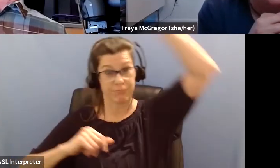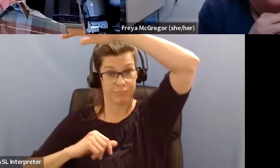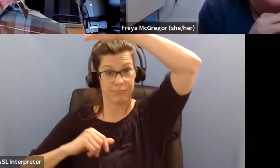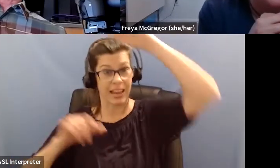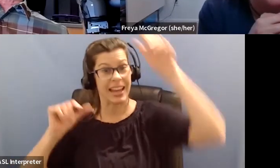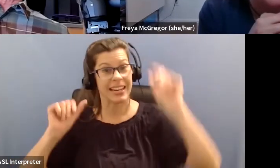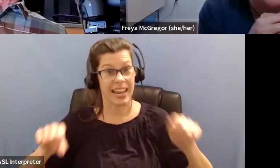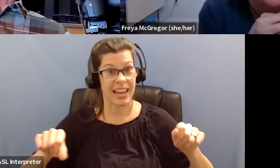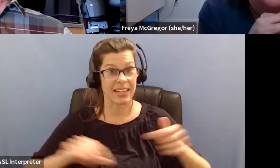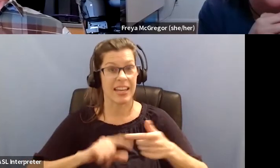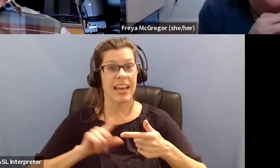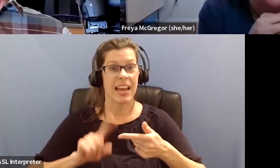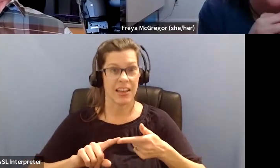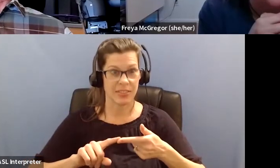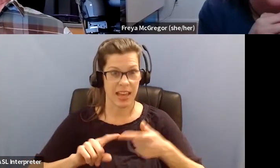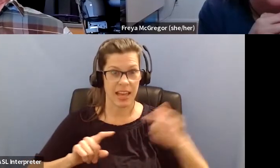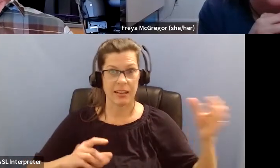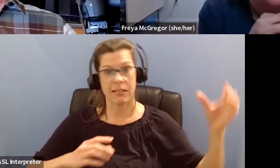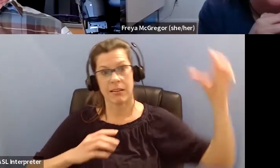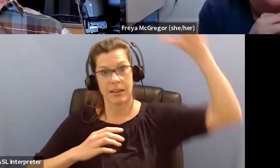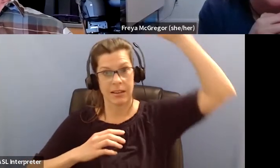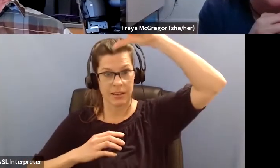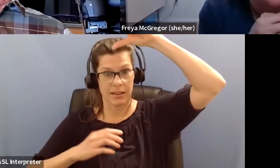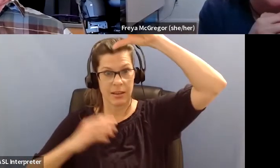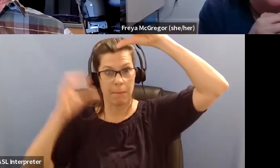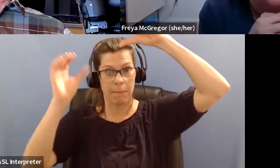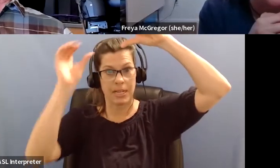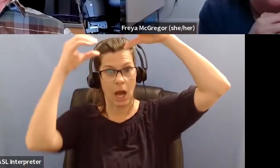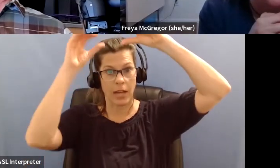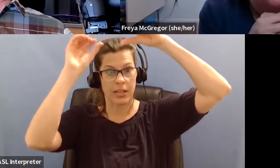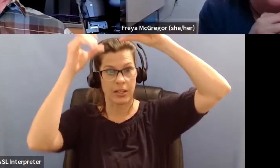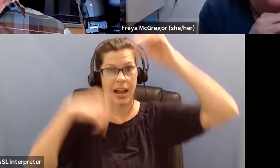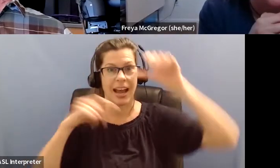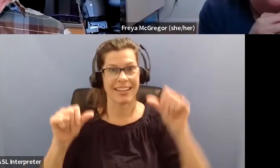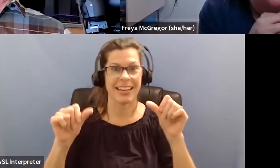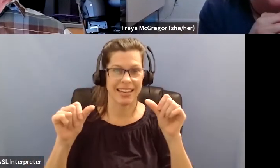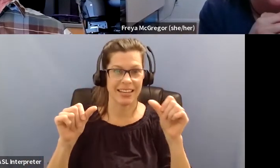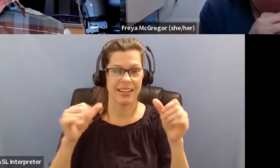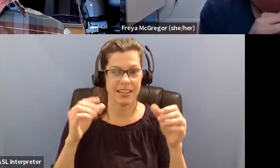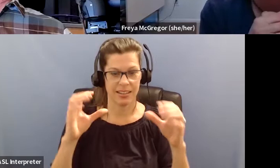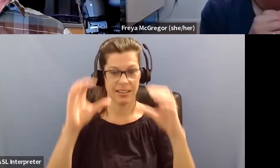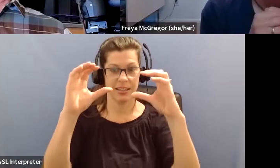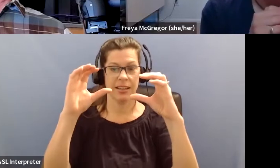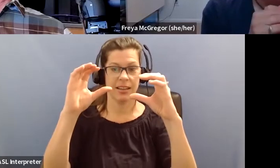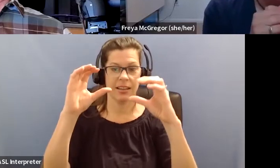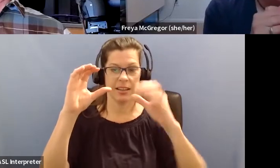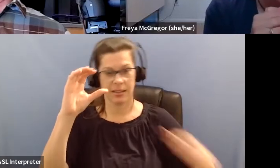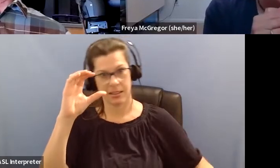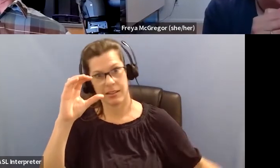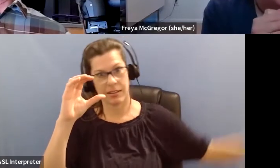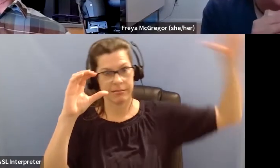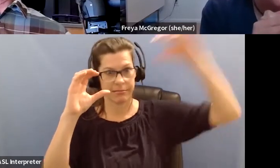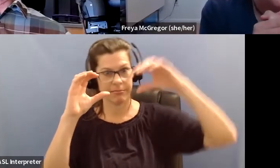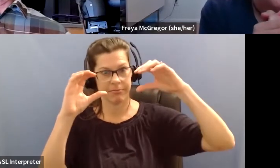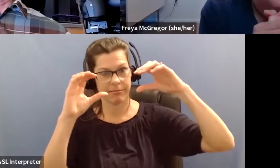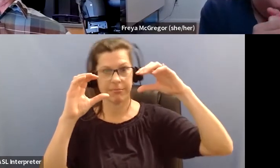then I would throw it up on top of the binoculars. It's like, oh, cool. I can now focus it, because if you can't focus it,